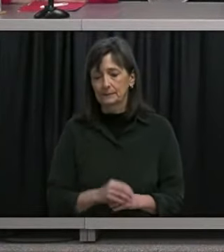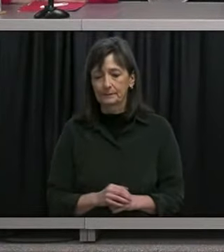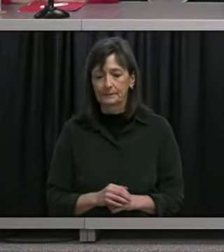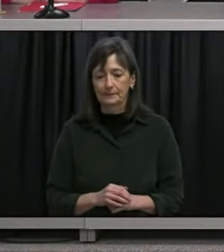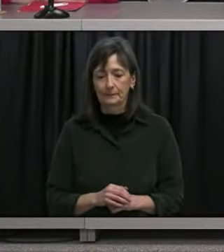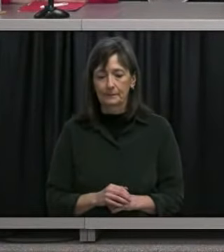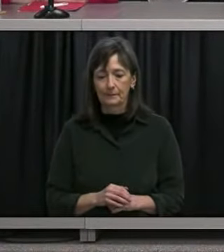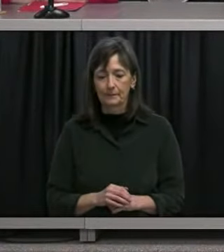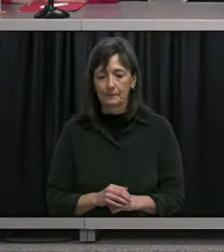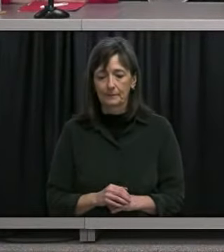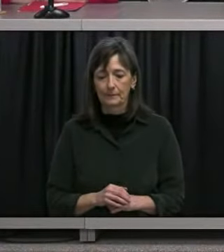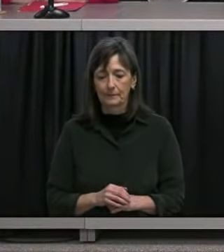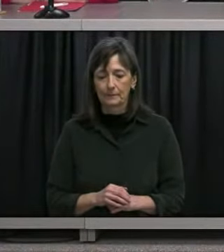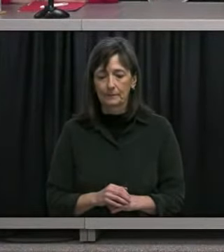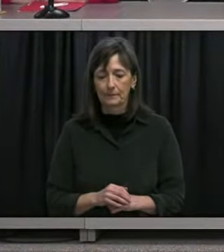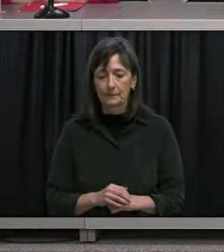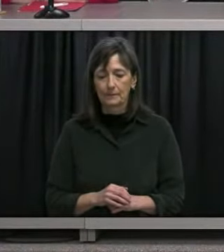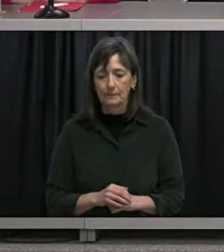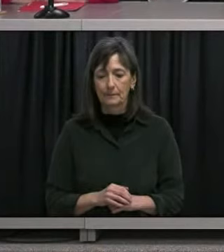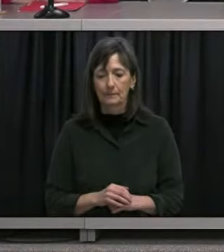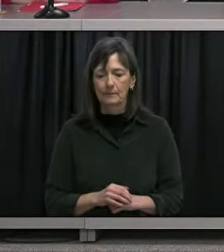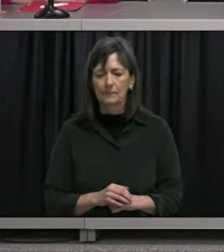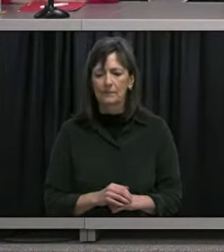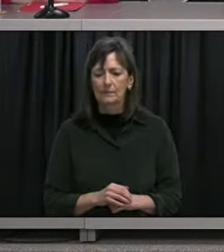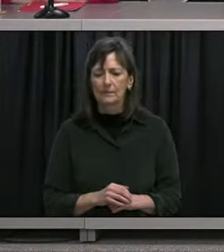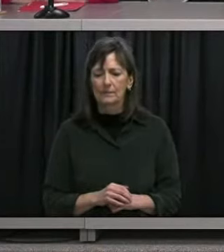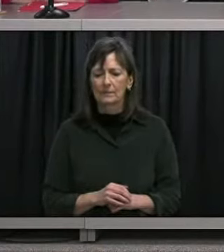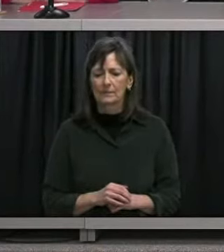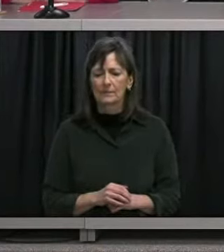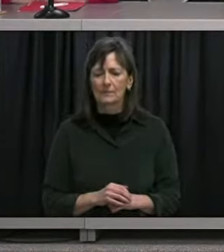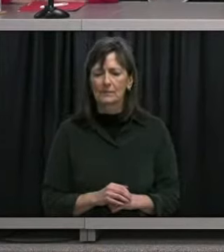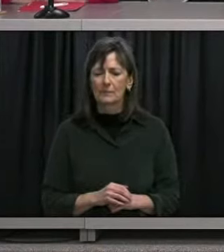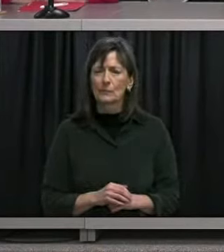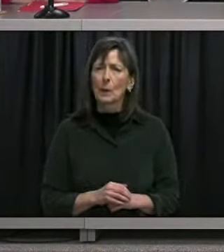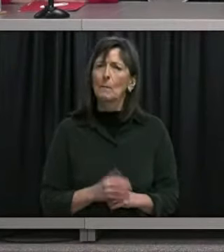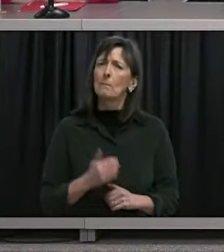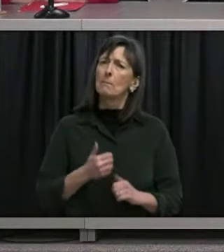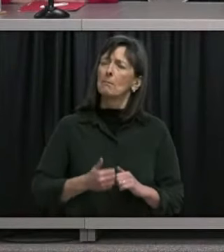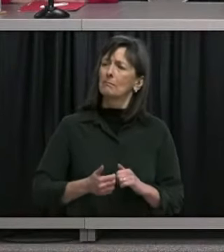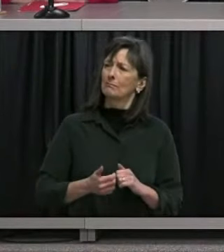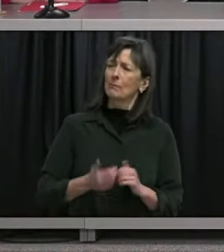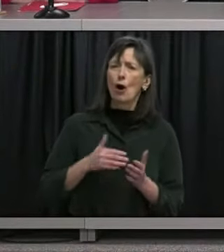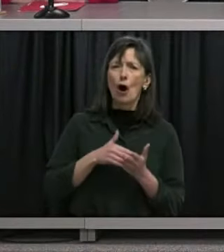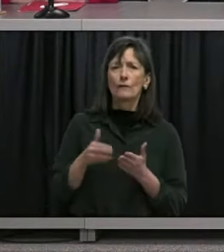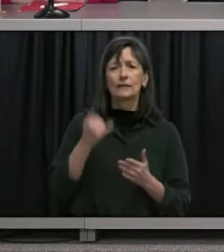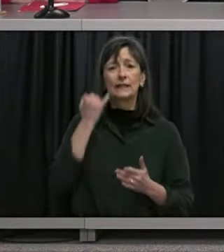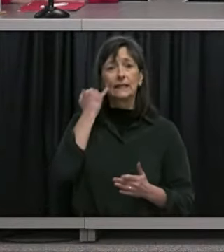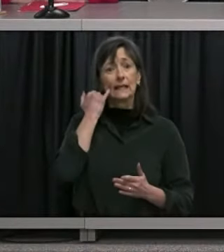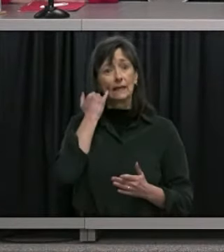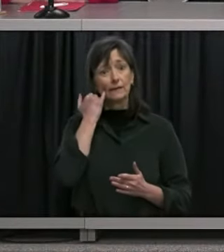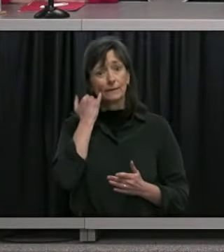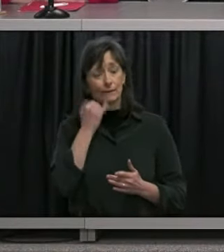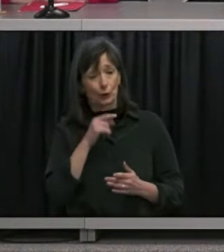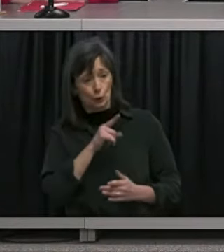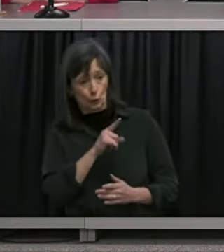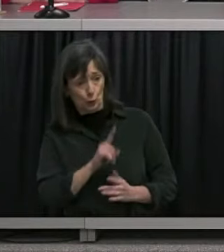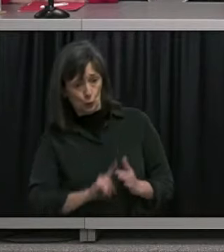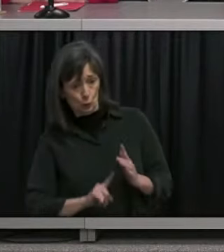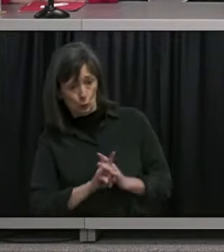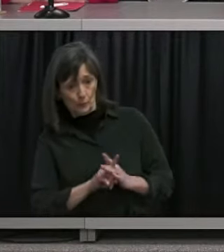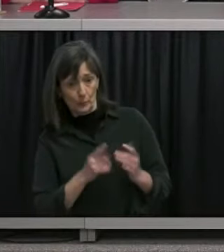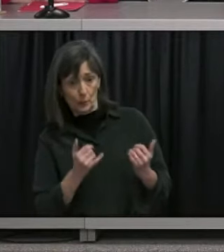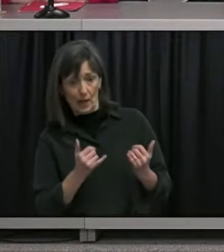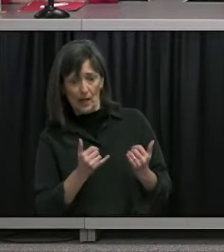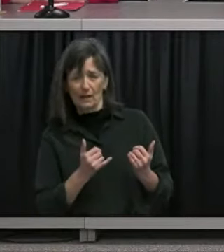we're given a heads up when there's going to be some sort of modeling I'm curious to know how far in advance your